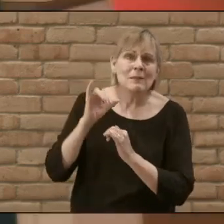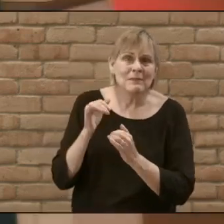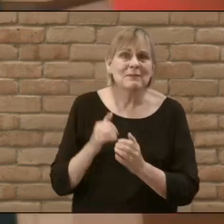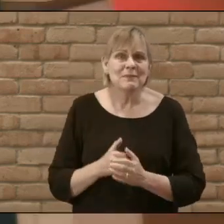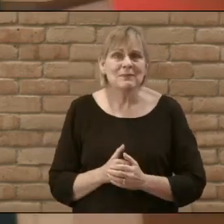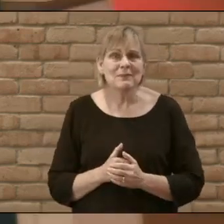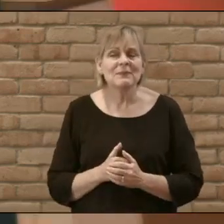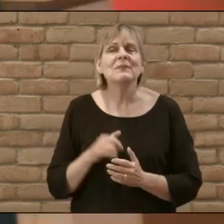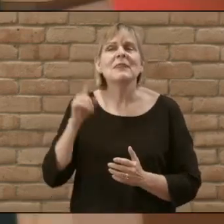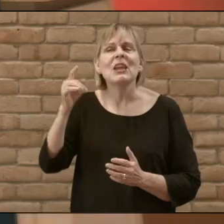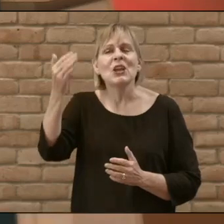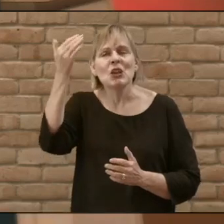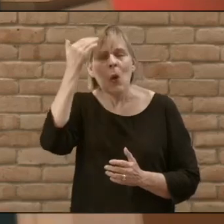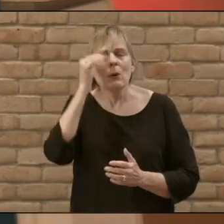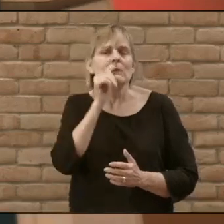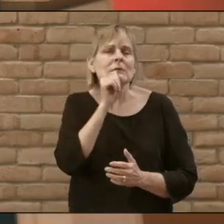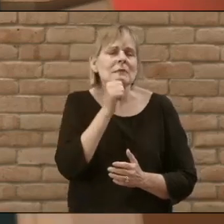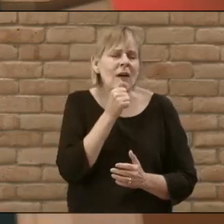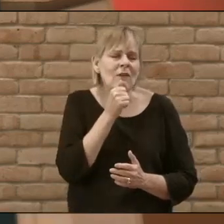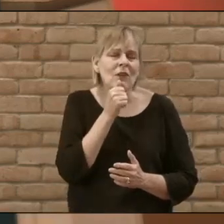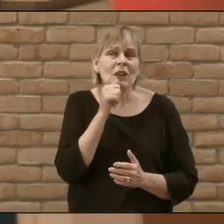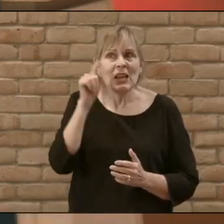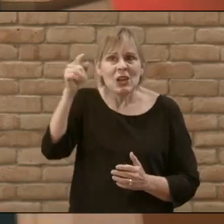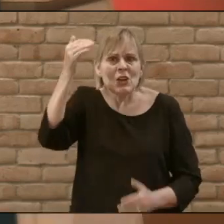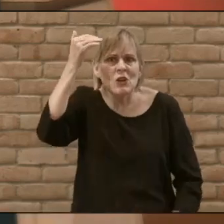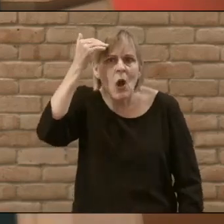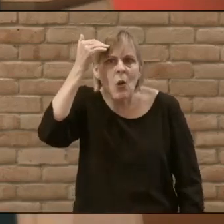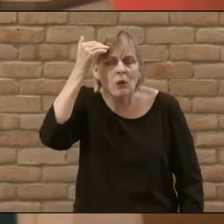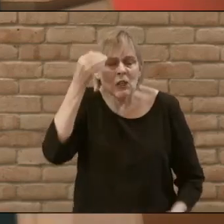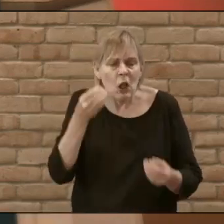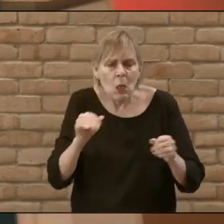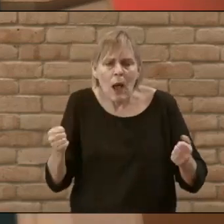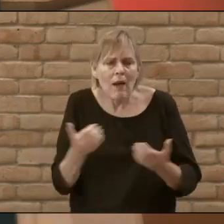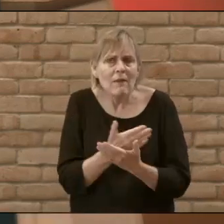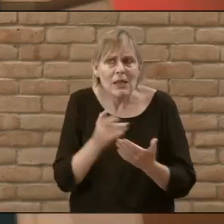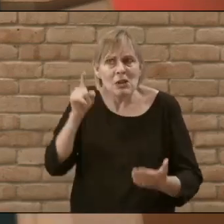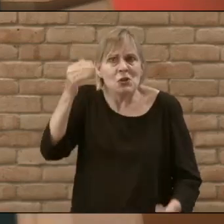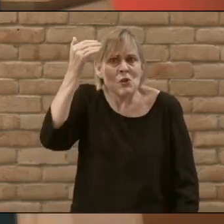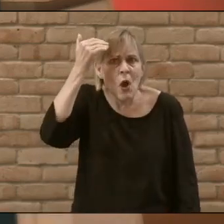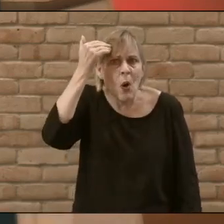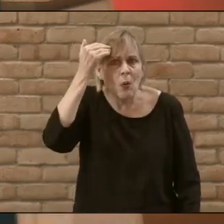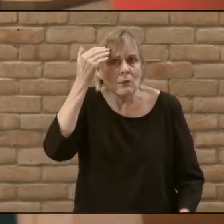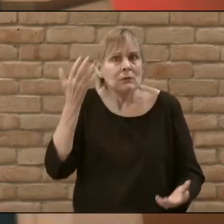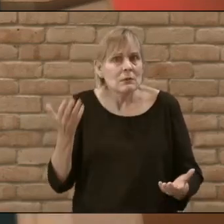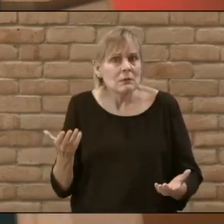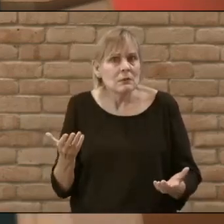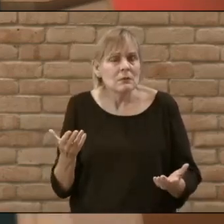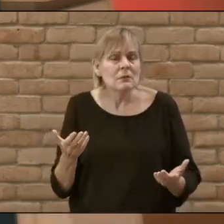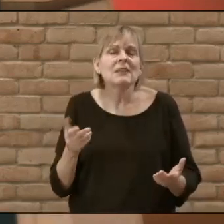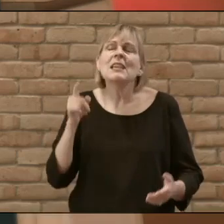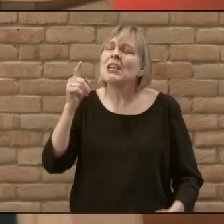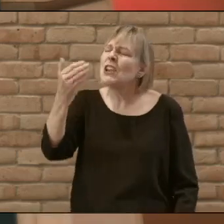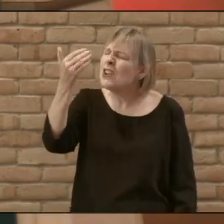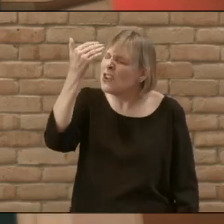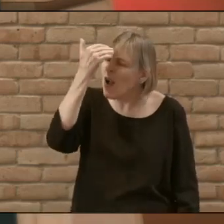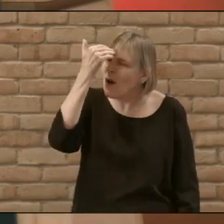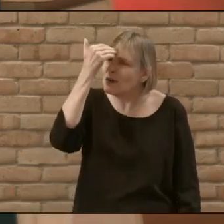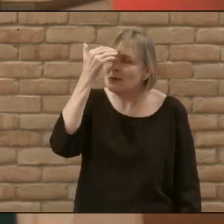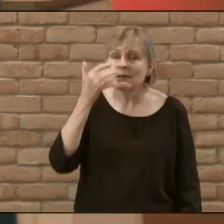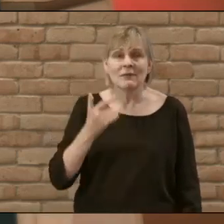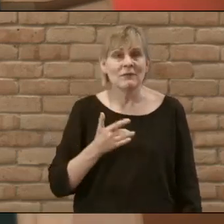he knows what it is to suffer bitterly and lose everything along the way with no relief he knows what it is